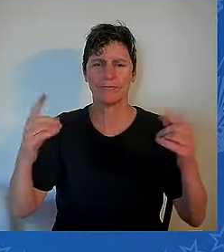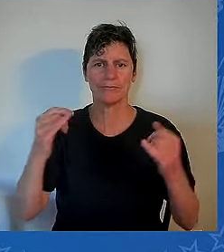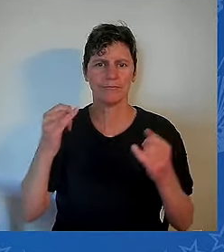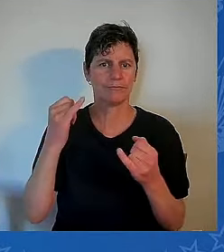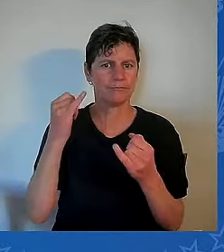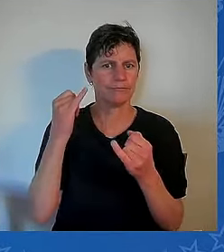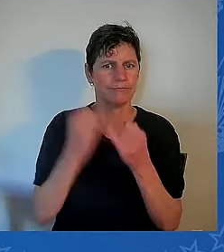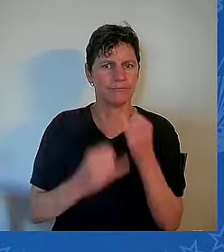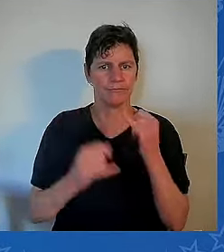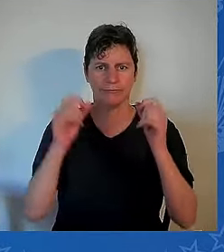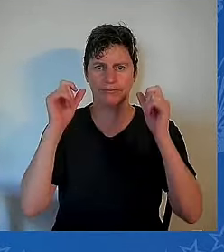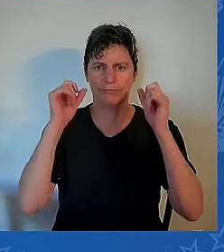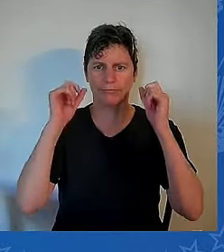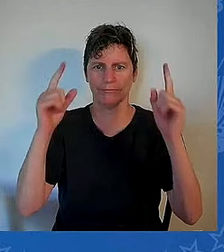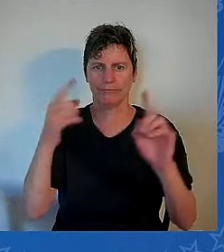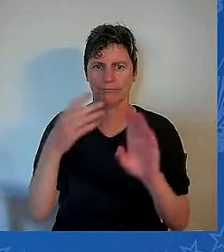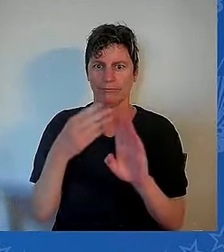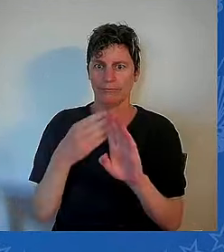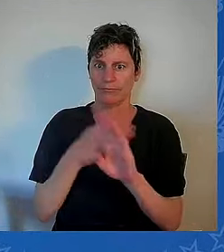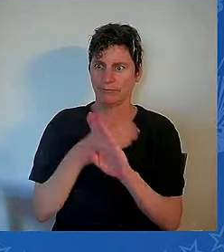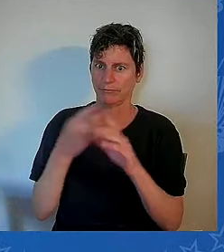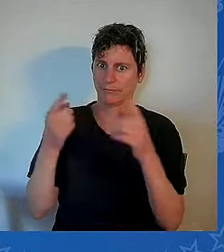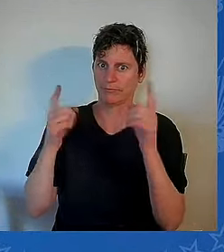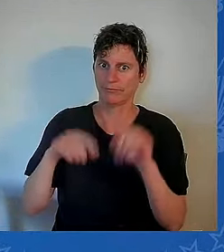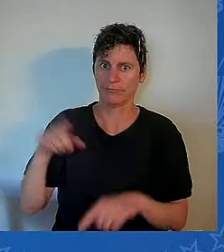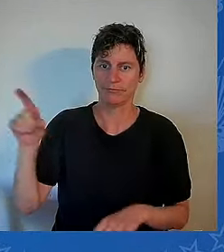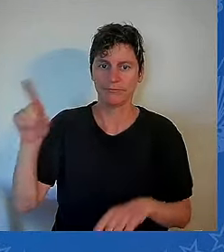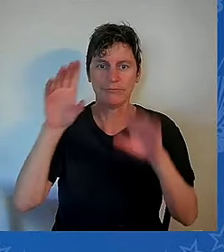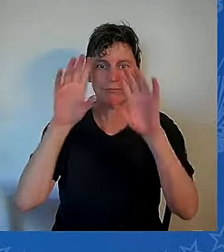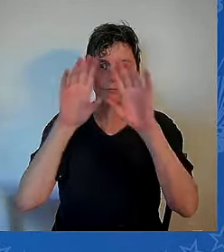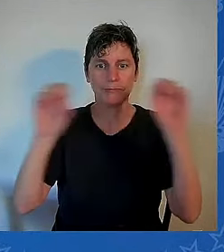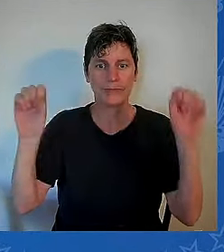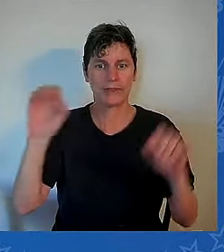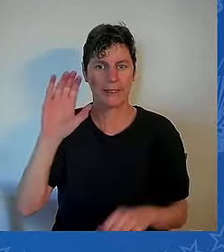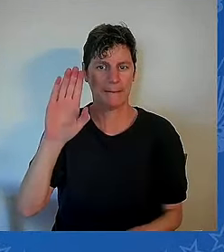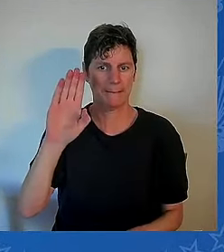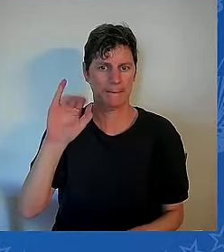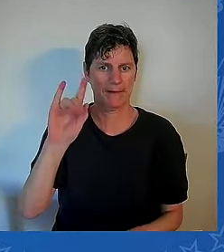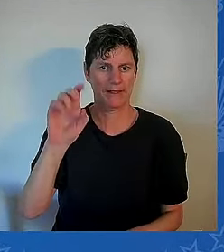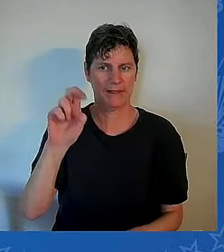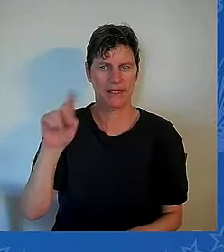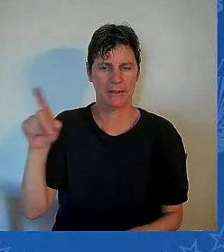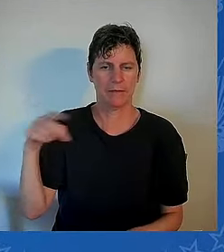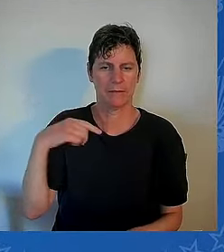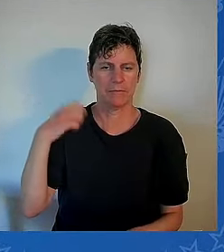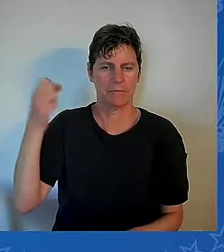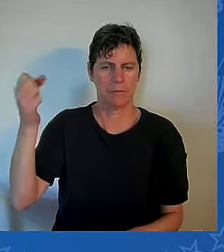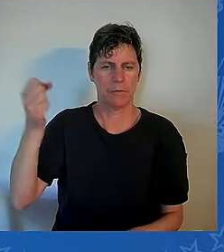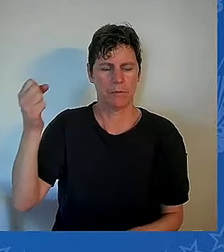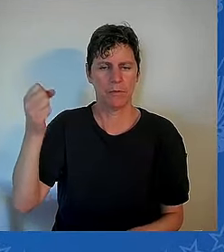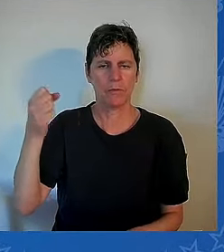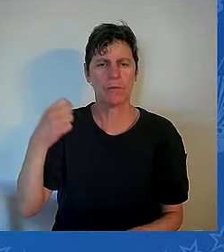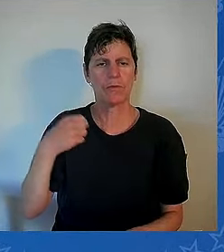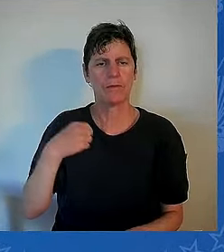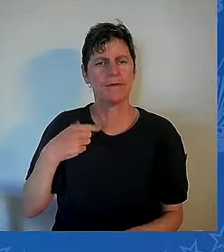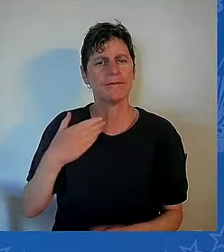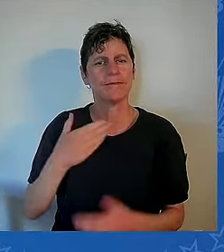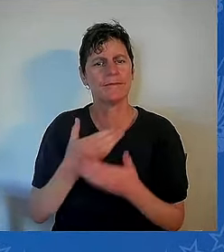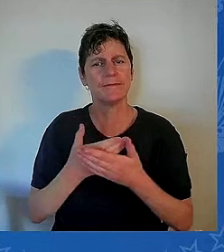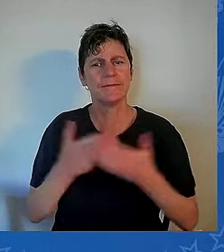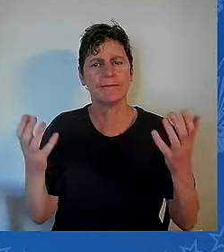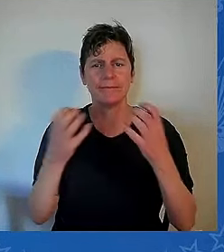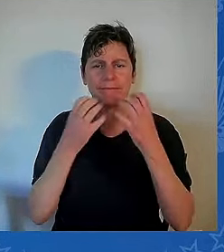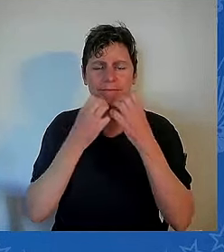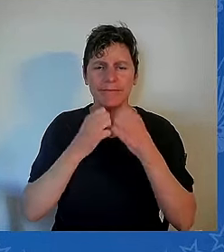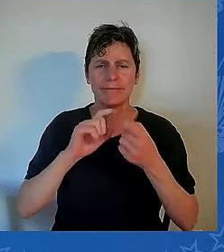a dear friend of my grandfather and grandmother has joined us and offered a special musical tribute. Please welcome Stevie Wonder.